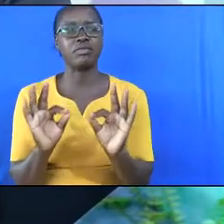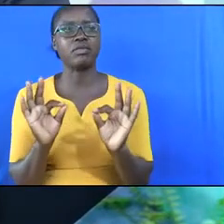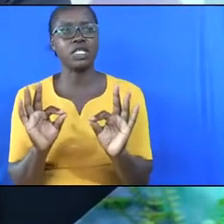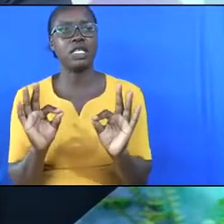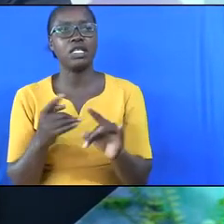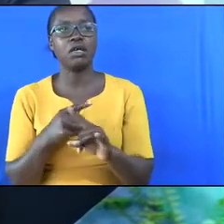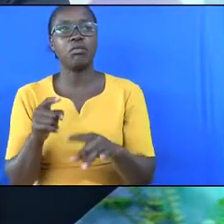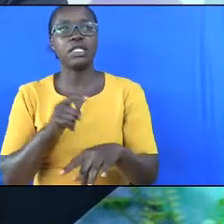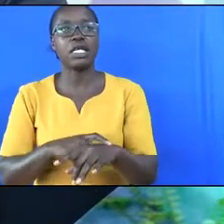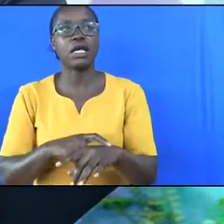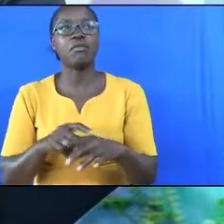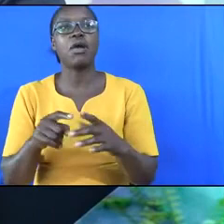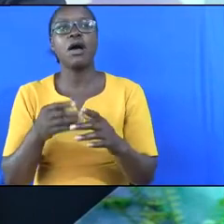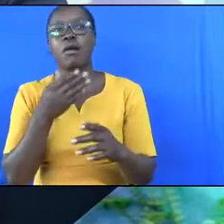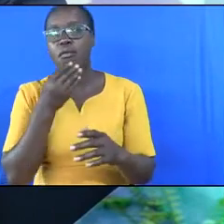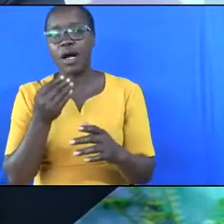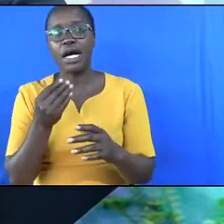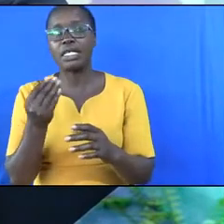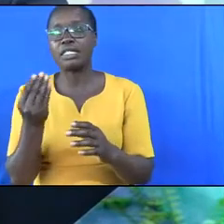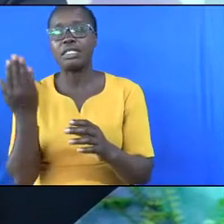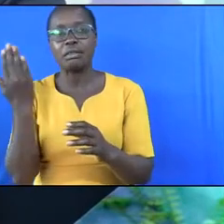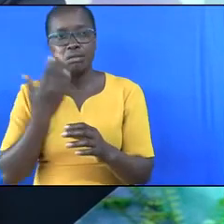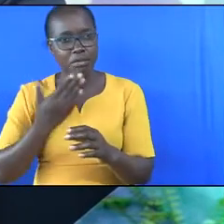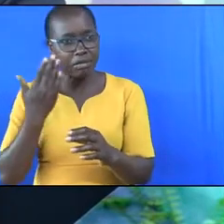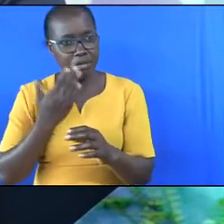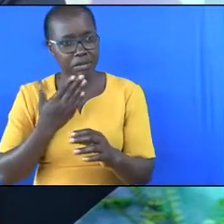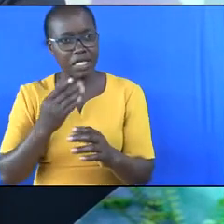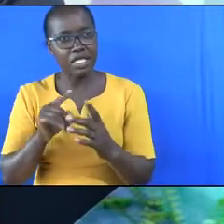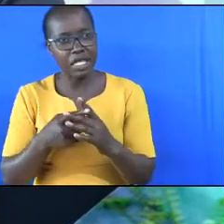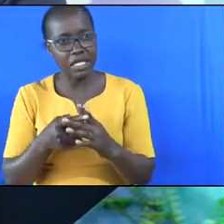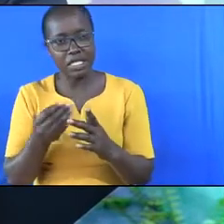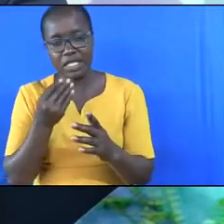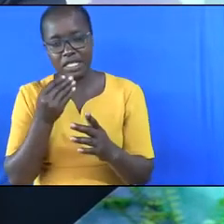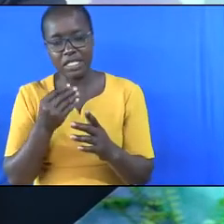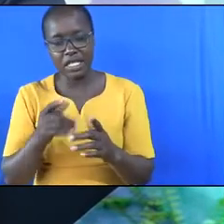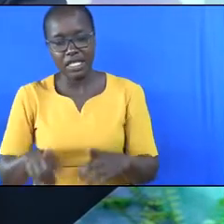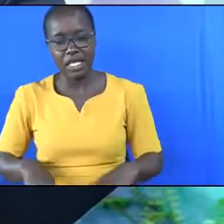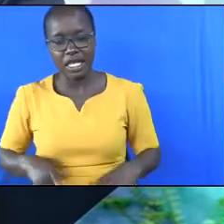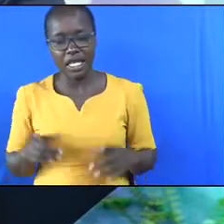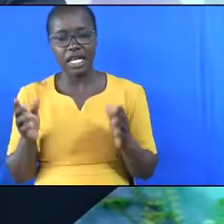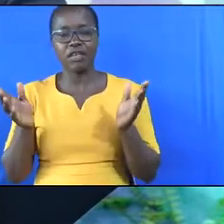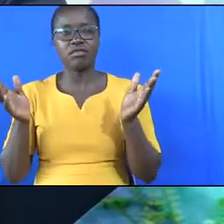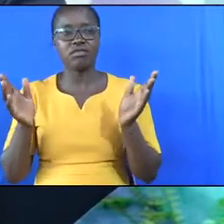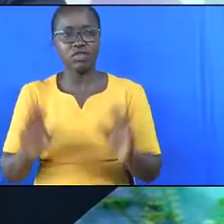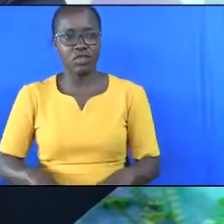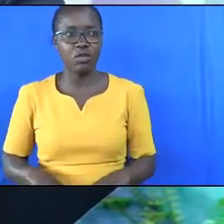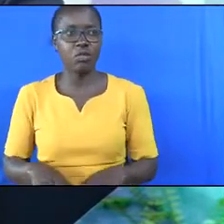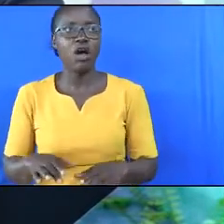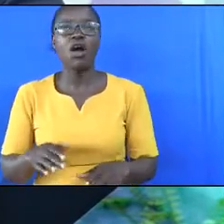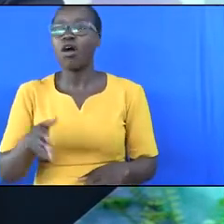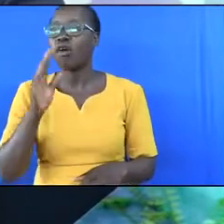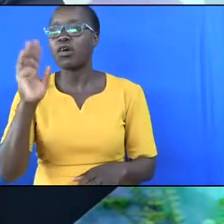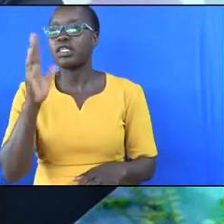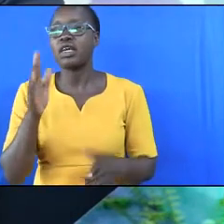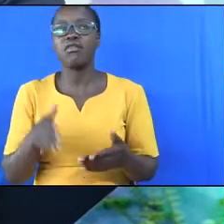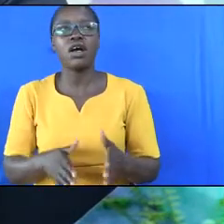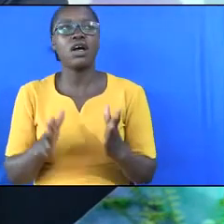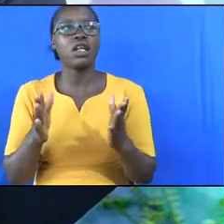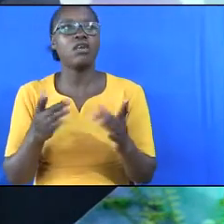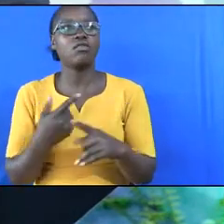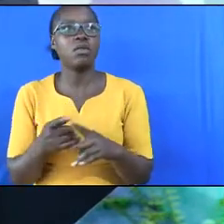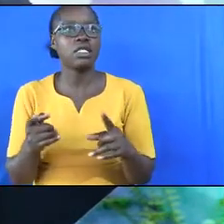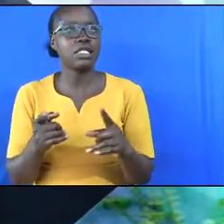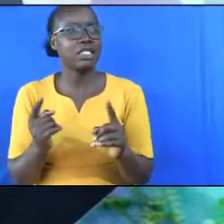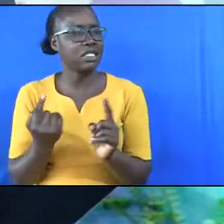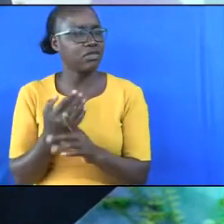But when man started eating meat his lifespan dropped. God did not just allow man to eat meat but only for clean animals.